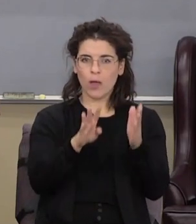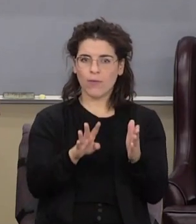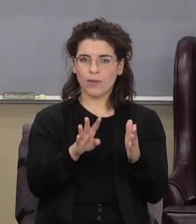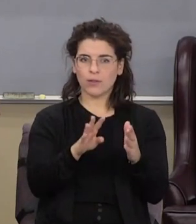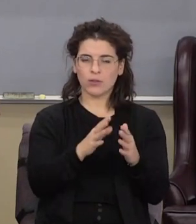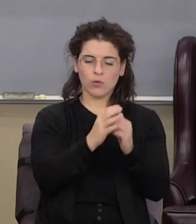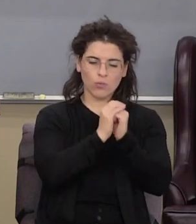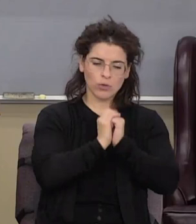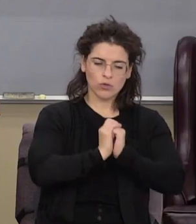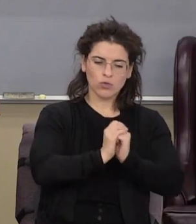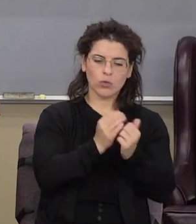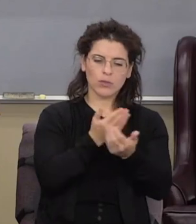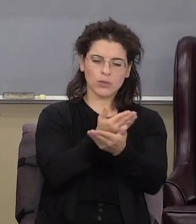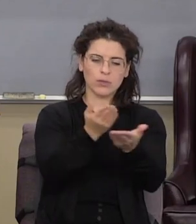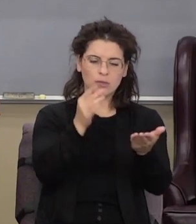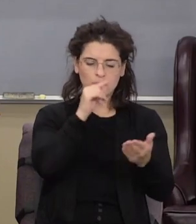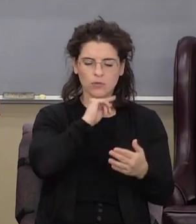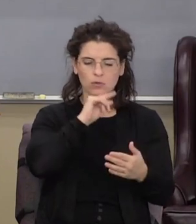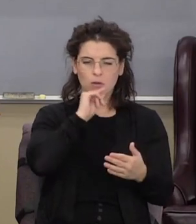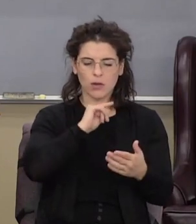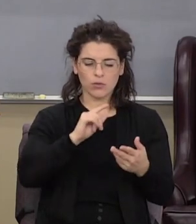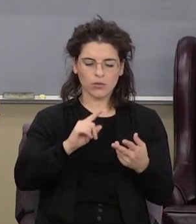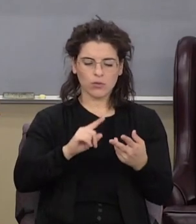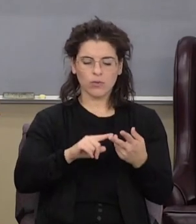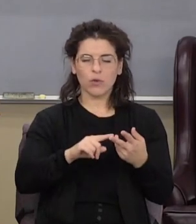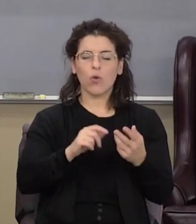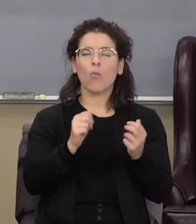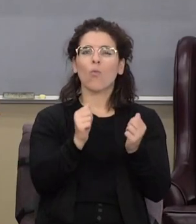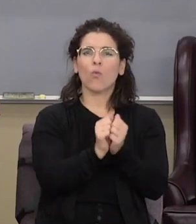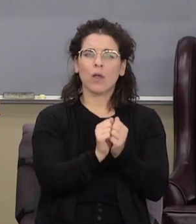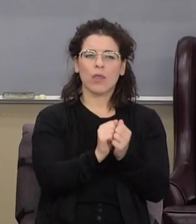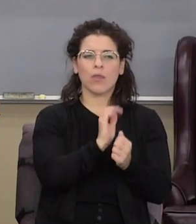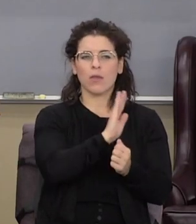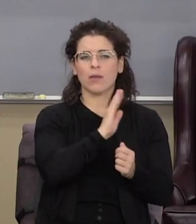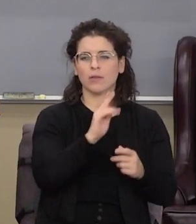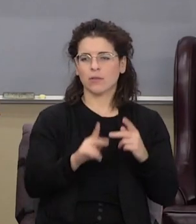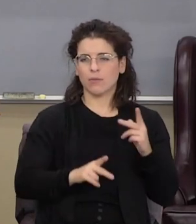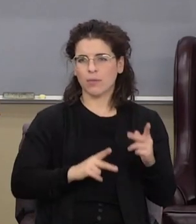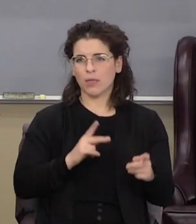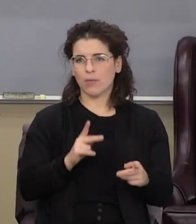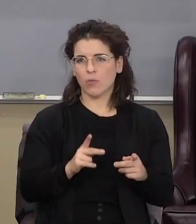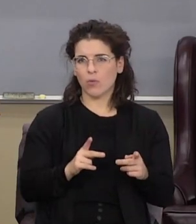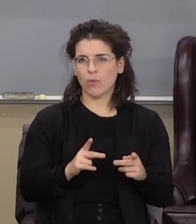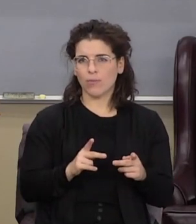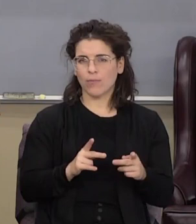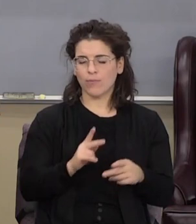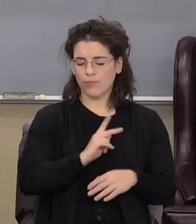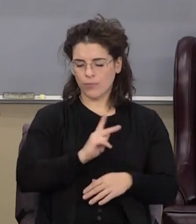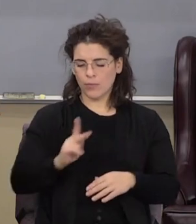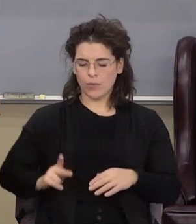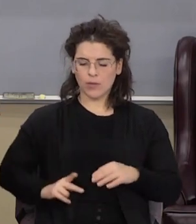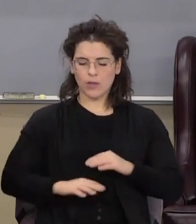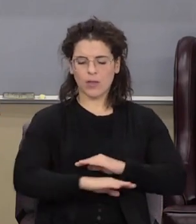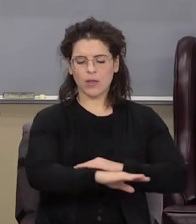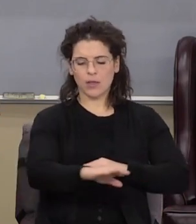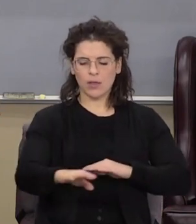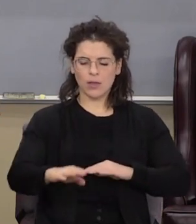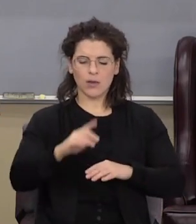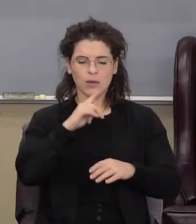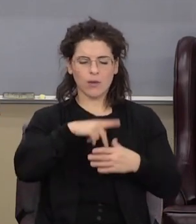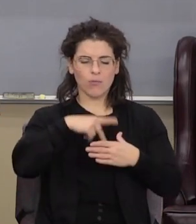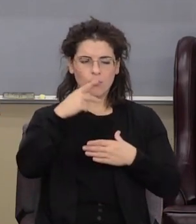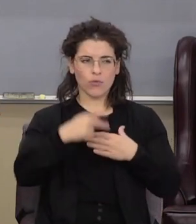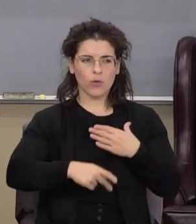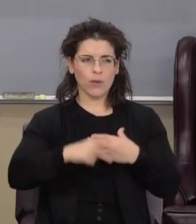Rejoice, ye Gentiles, you see that next word? With his people. What the kingdom program does, the Abrahamic covenant